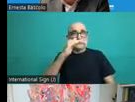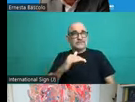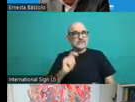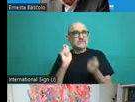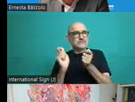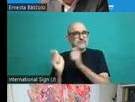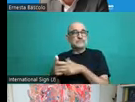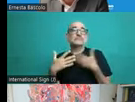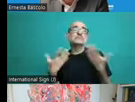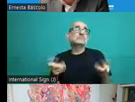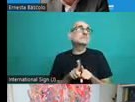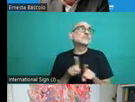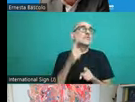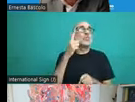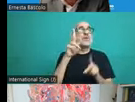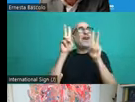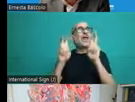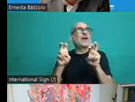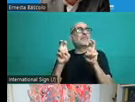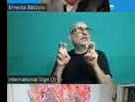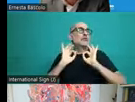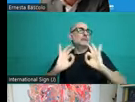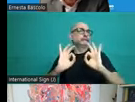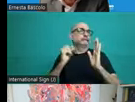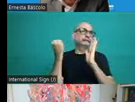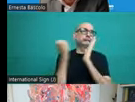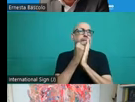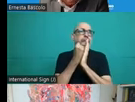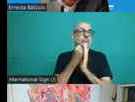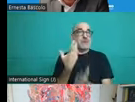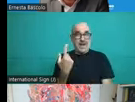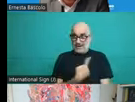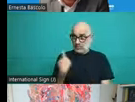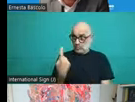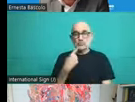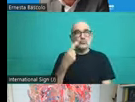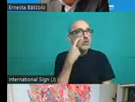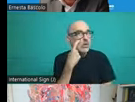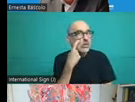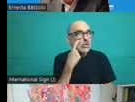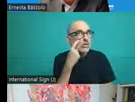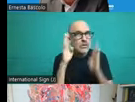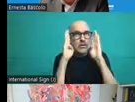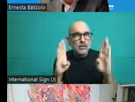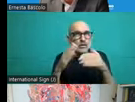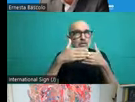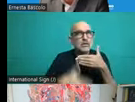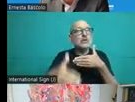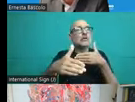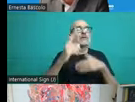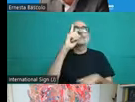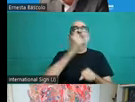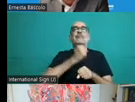of a warning to direct our agenda, not only ours, but many other agendas. The